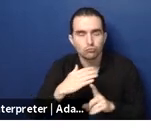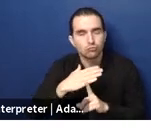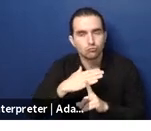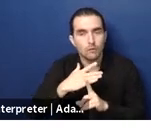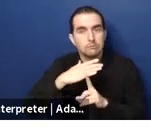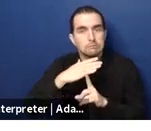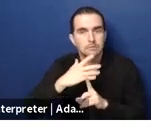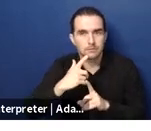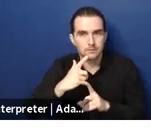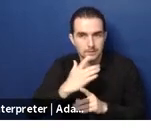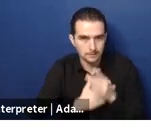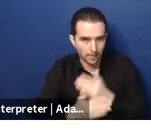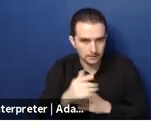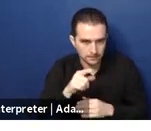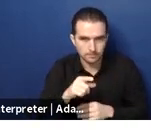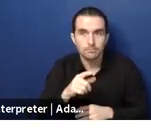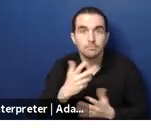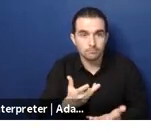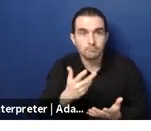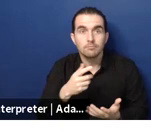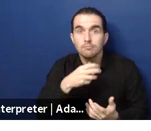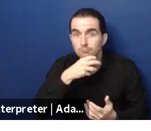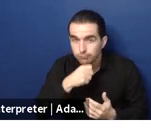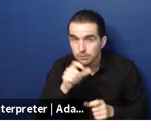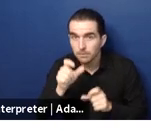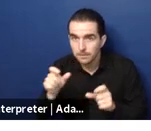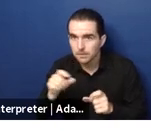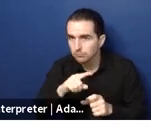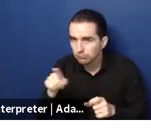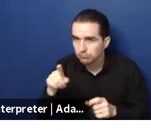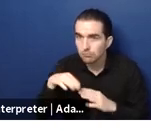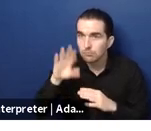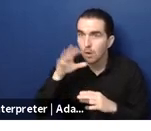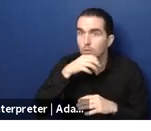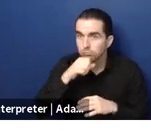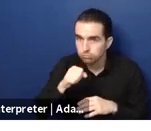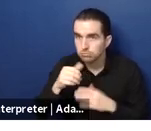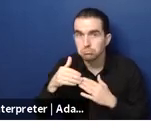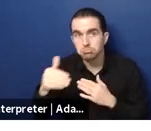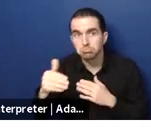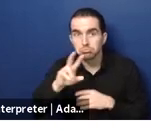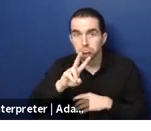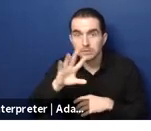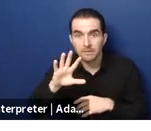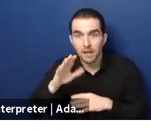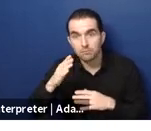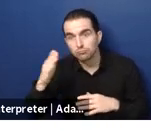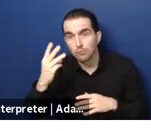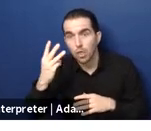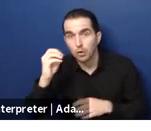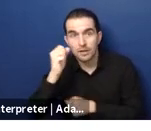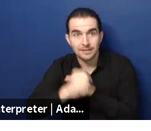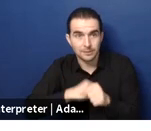quadruple and while this is so exciting and a real sort of um something to celebrate um the rates of disability